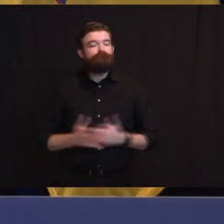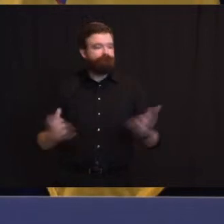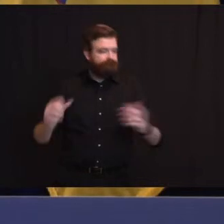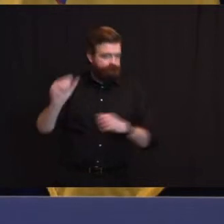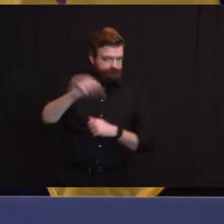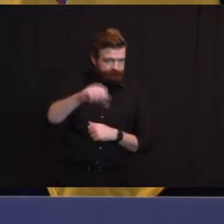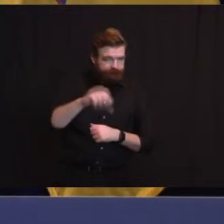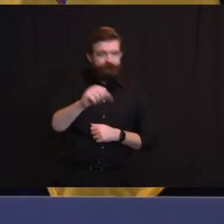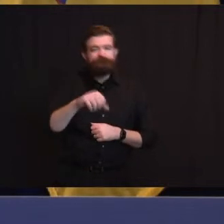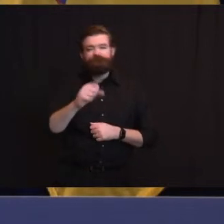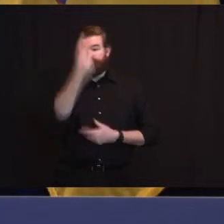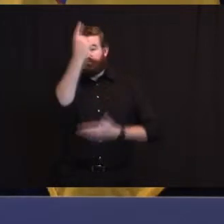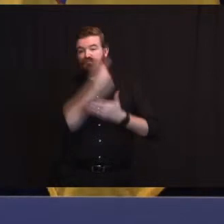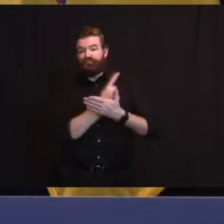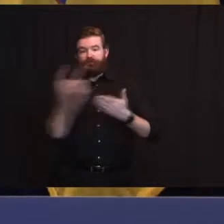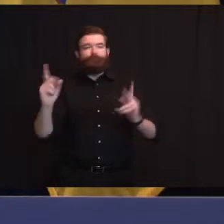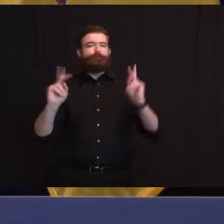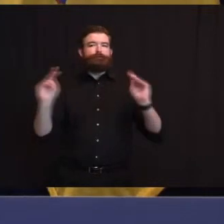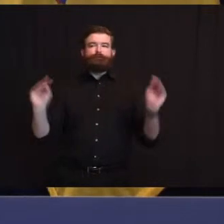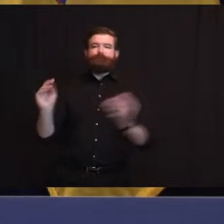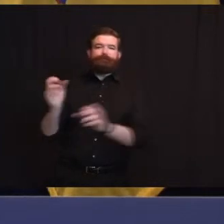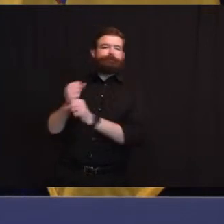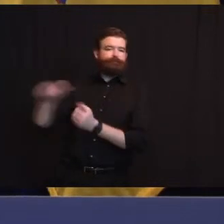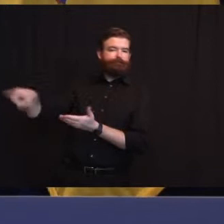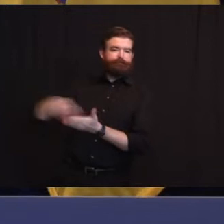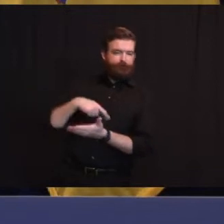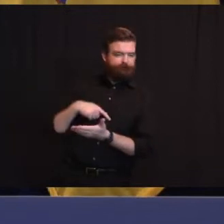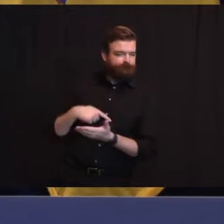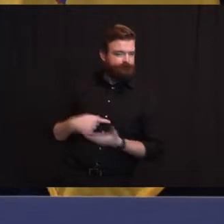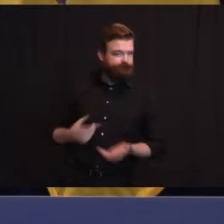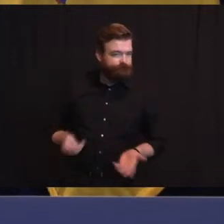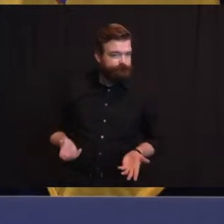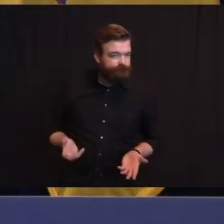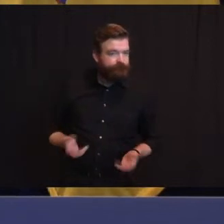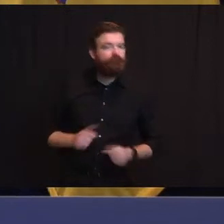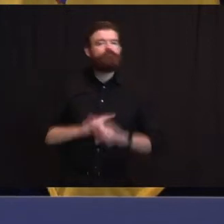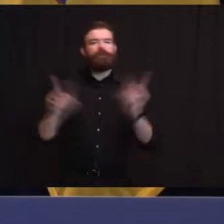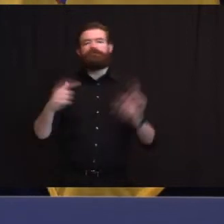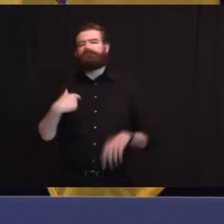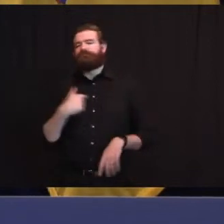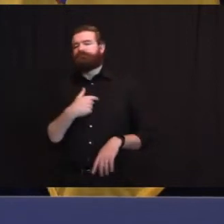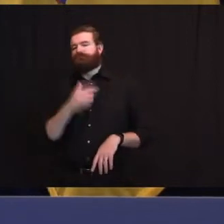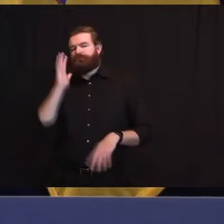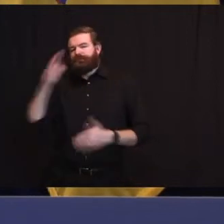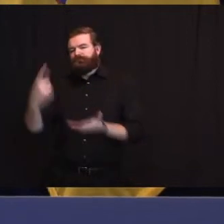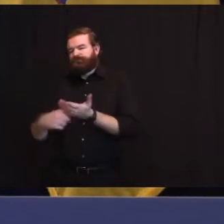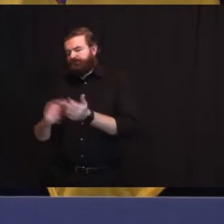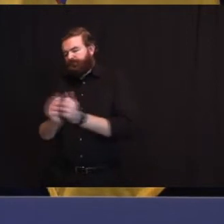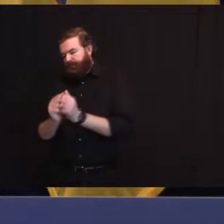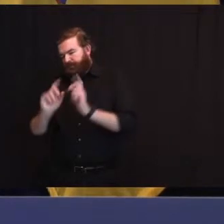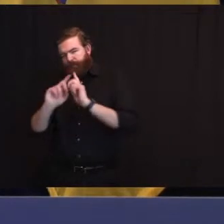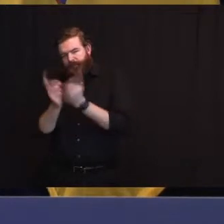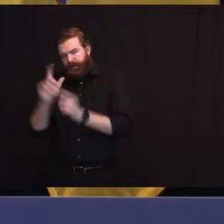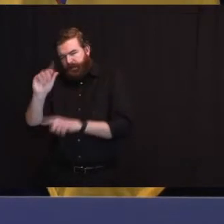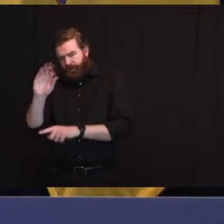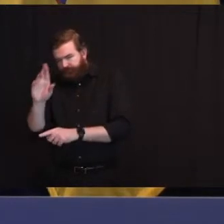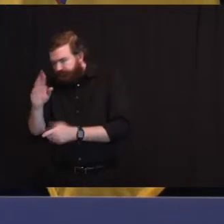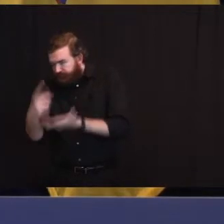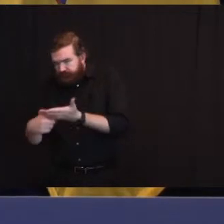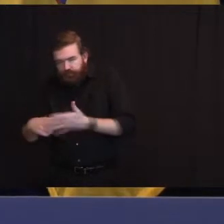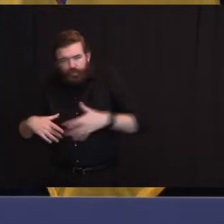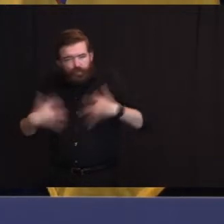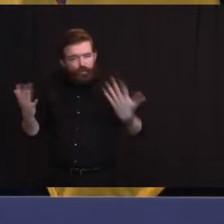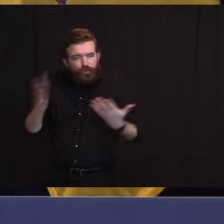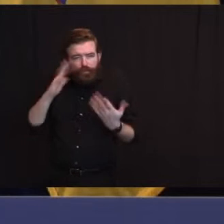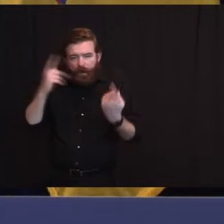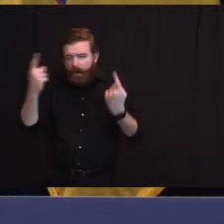'clock with the U.S. of Labor for guidance. So, Mahan, keep me honest on that. If it turns out after that guidance from Rob, it's different. If you could get